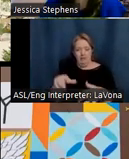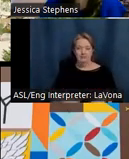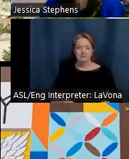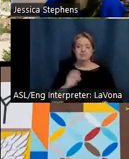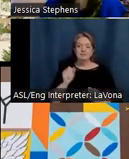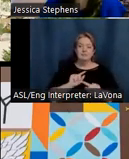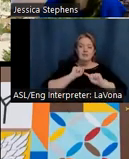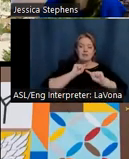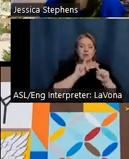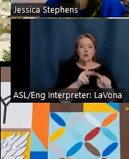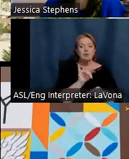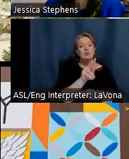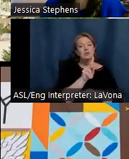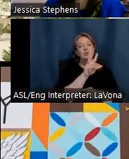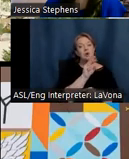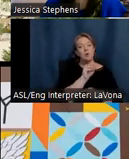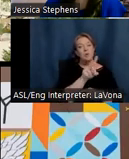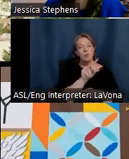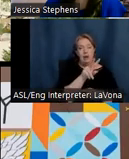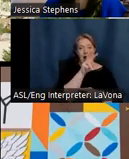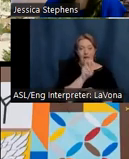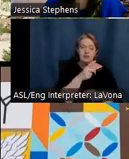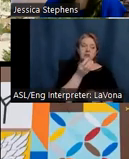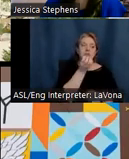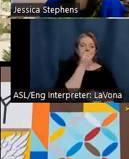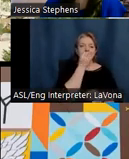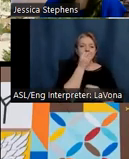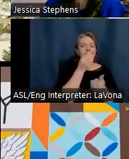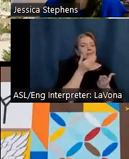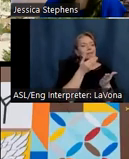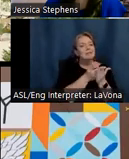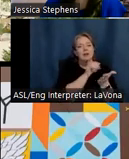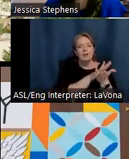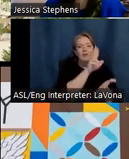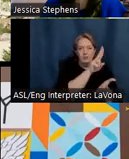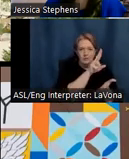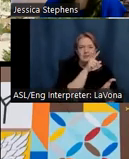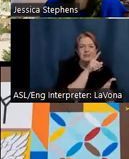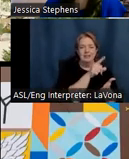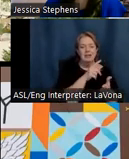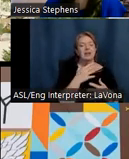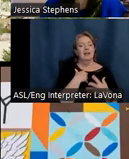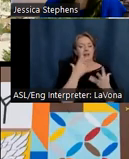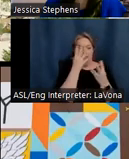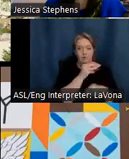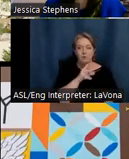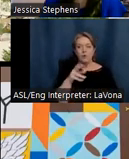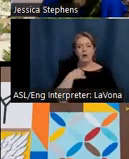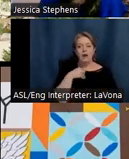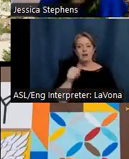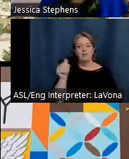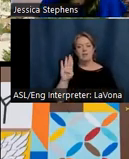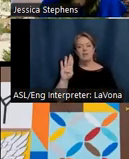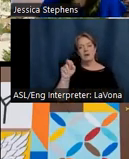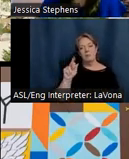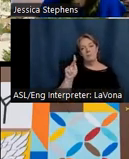can eat outside on a picnic table near the university gates, or check out the beautifully restored Bus Kirk Chumlee Theater,